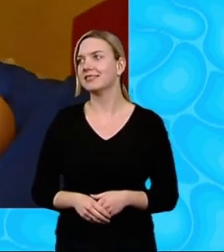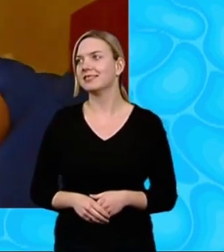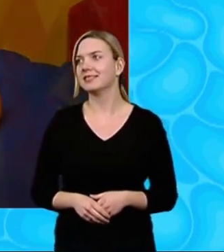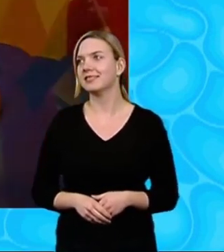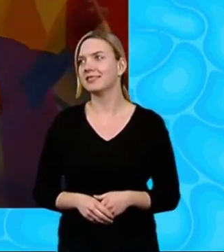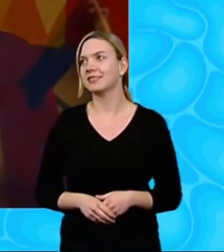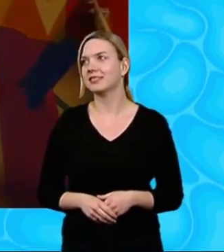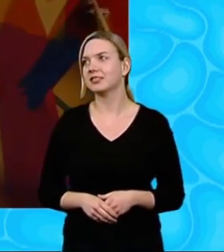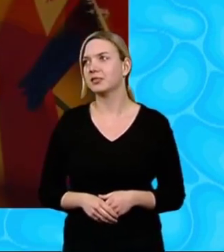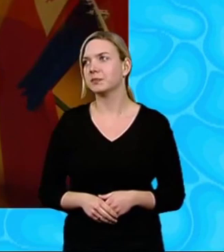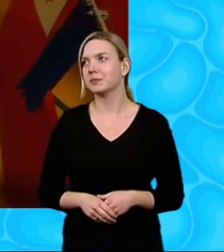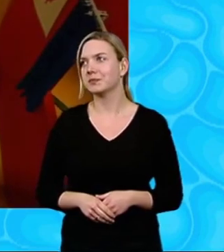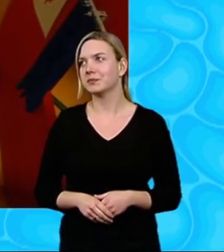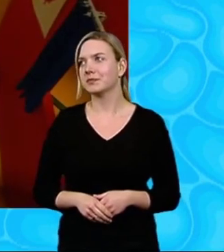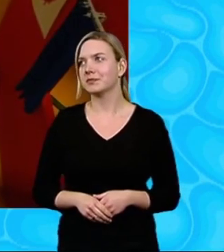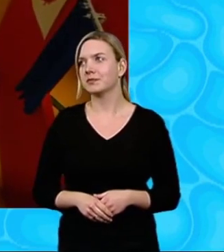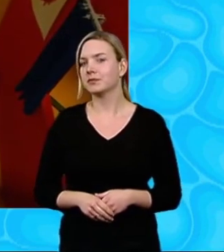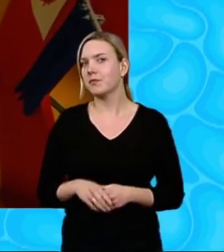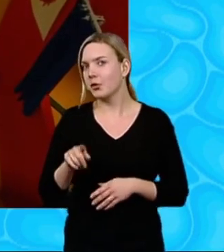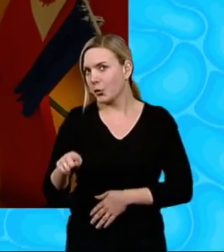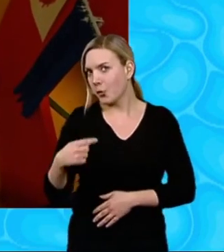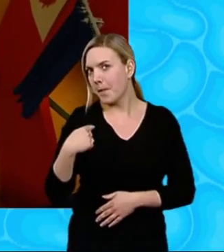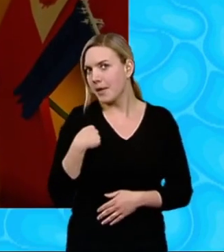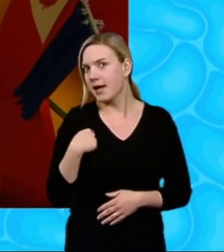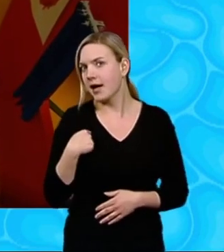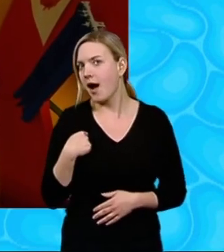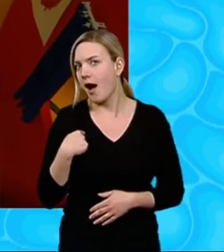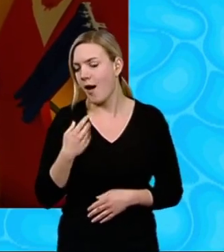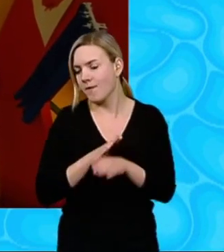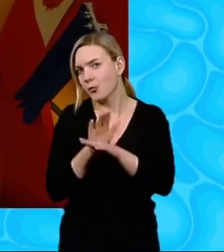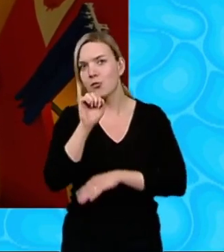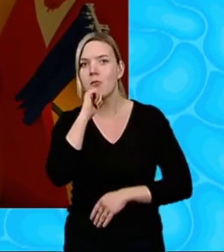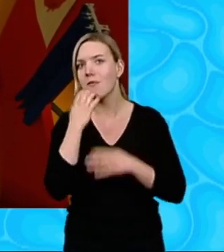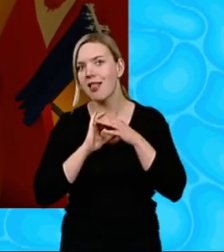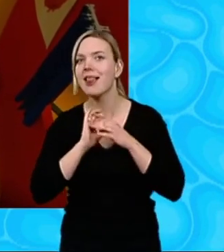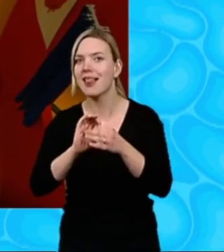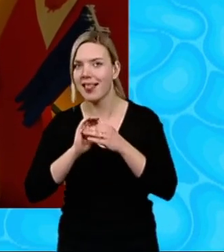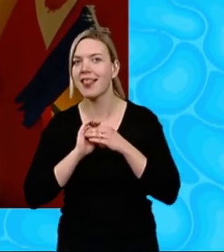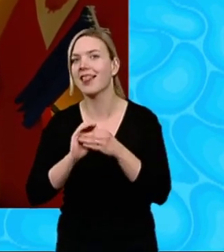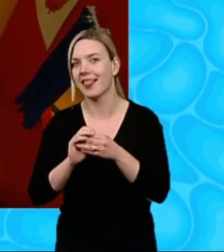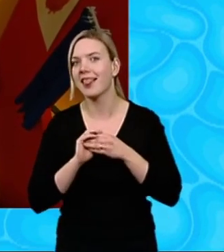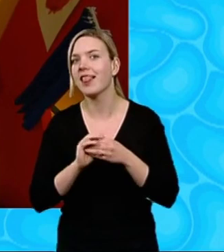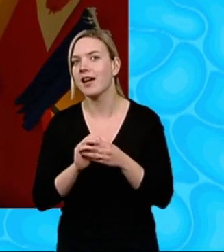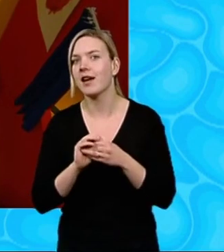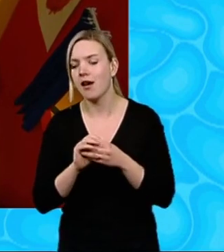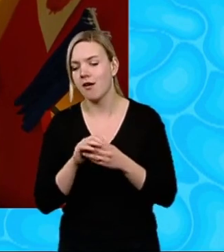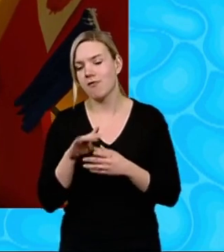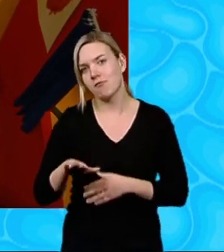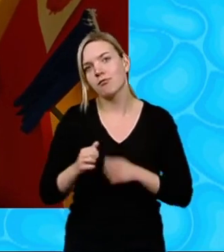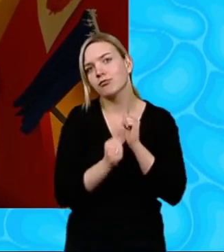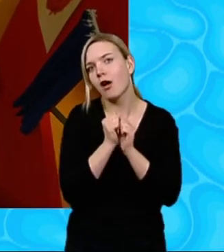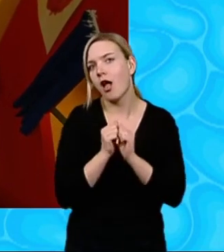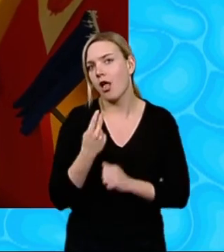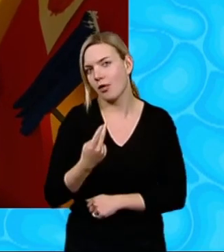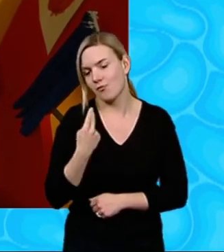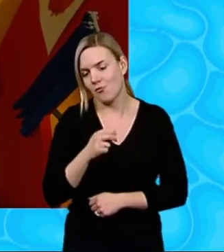Just you and me That's how it's gonna be Little brother, we'll